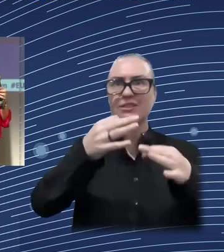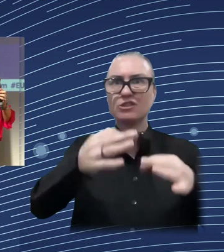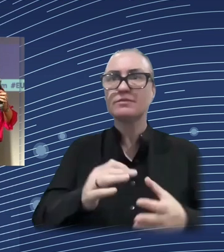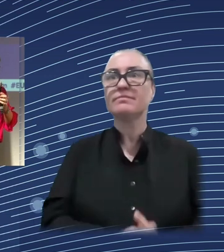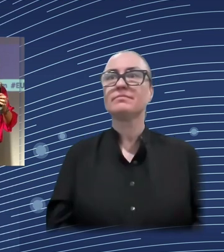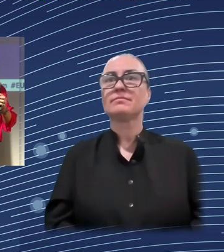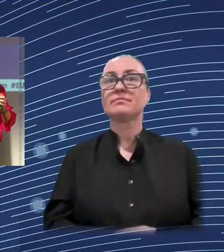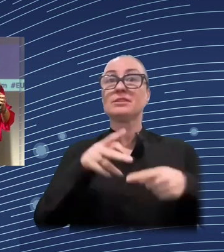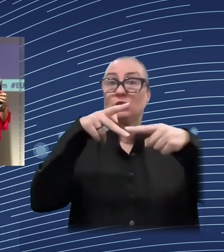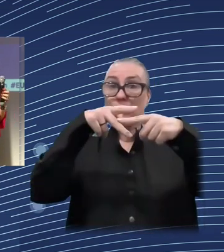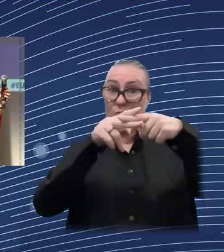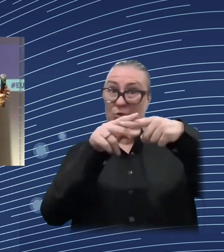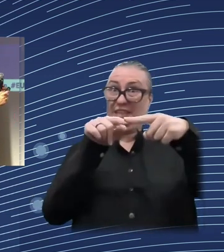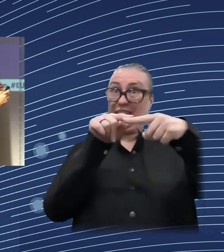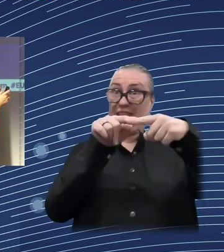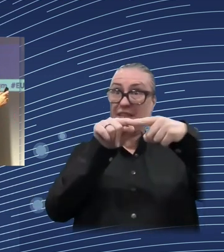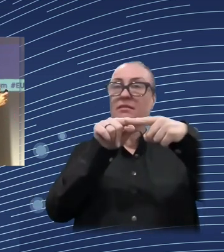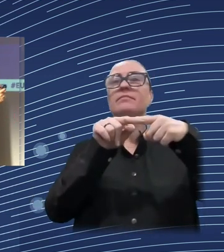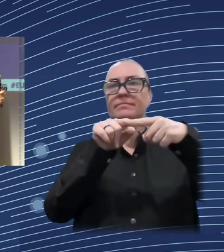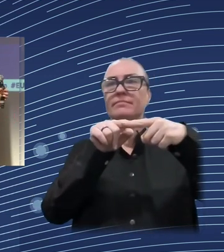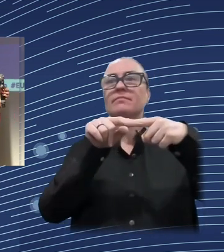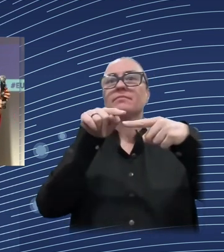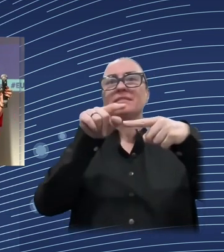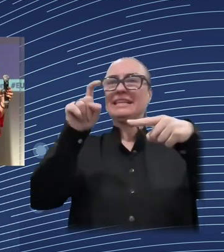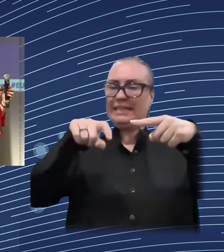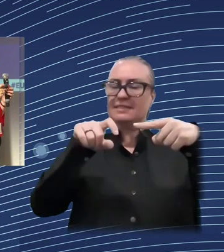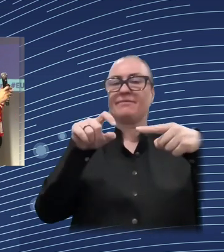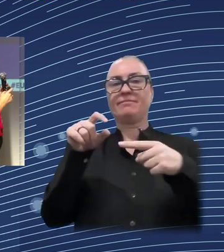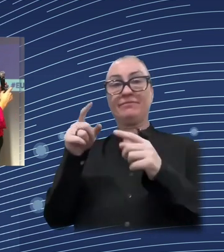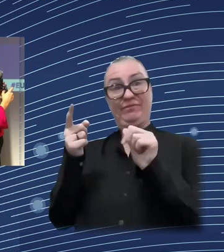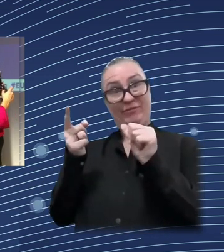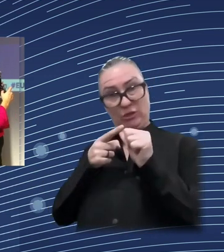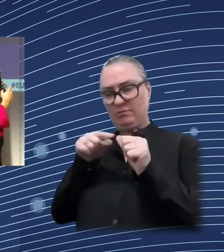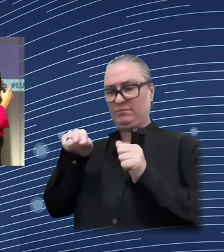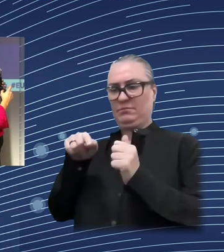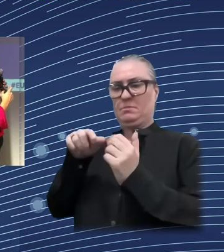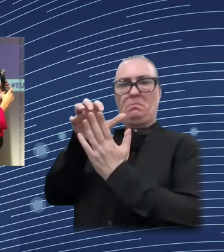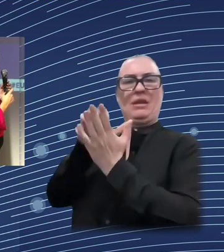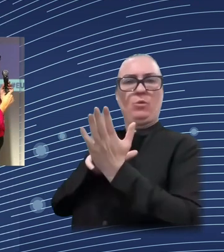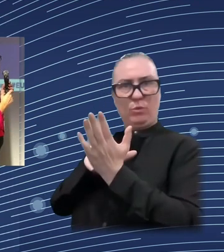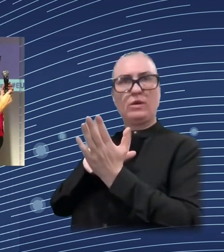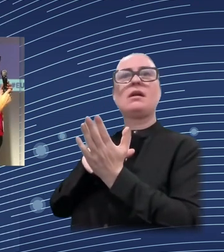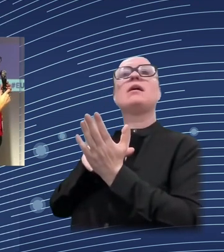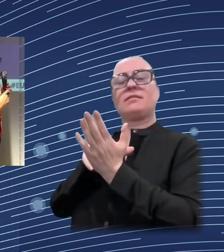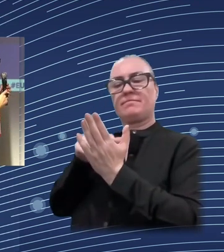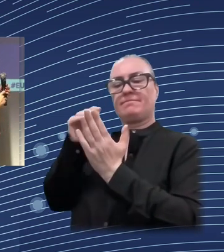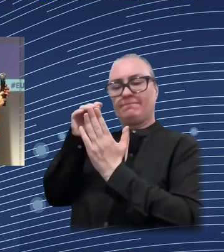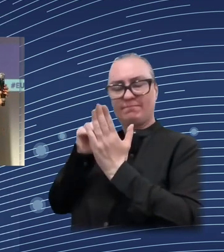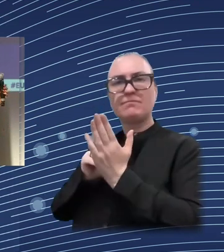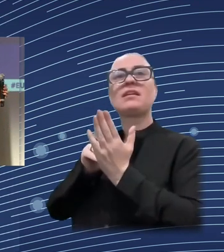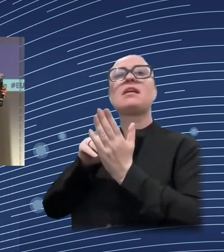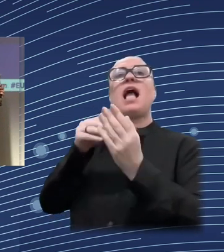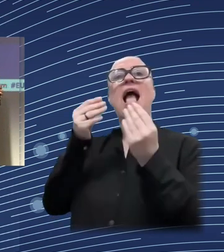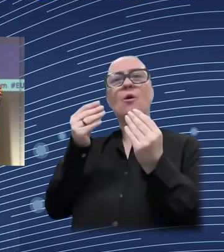regulatory approach. I think that the Commission in the last year has focused quite a lot on this.